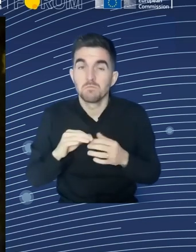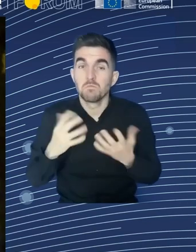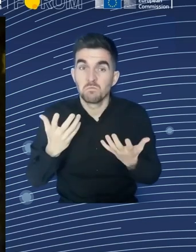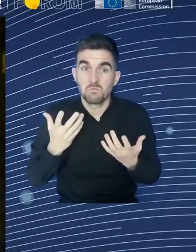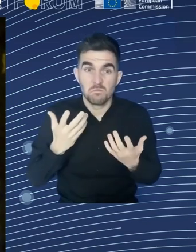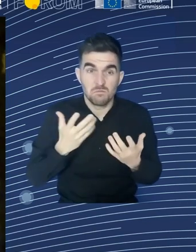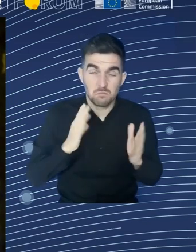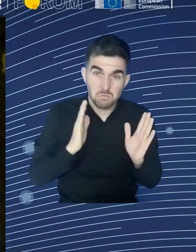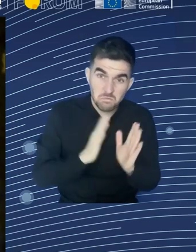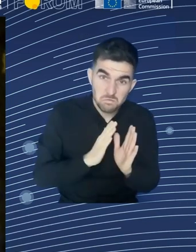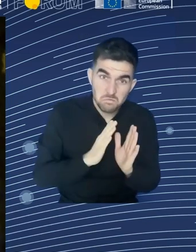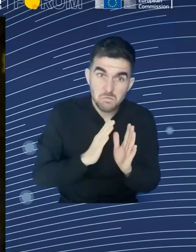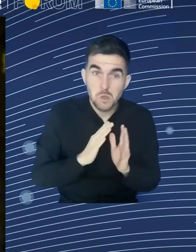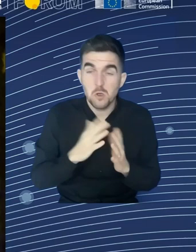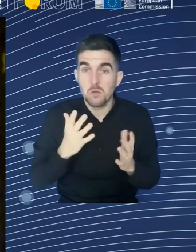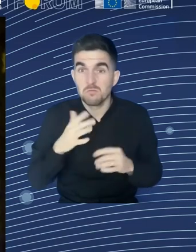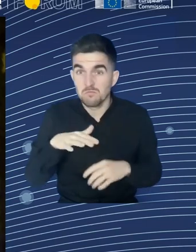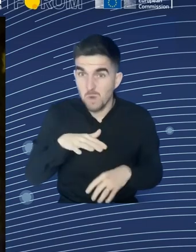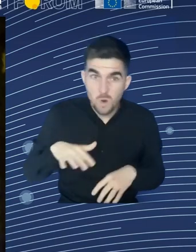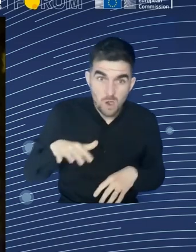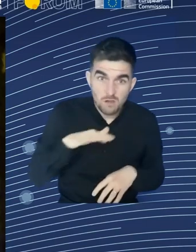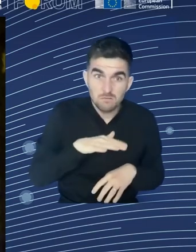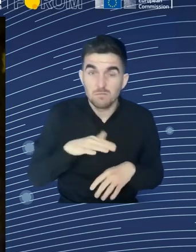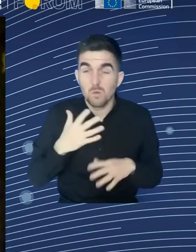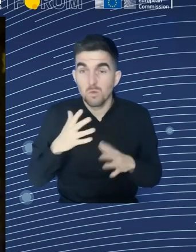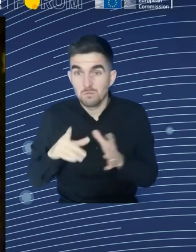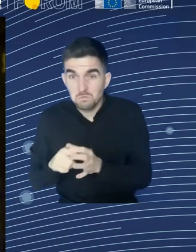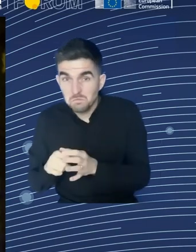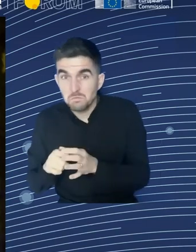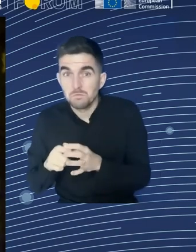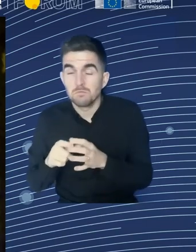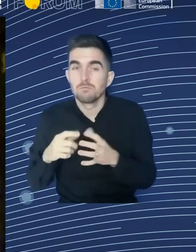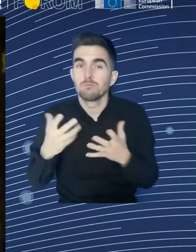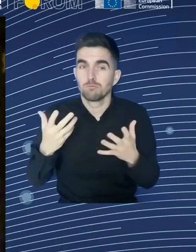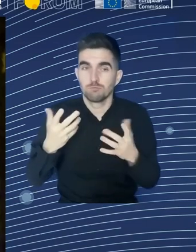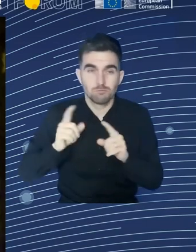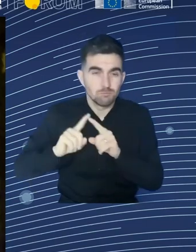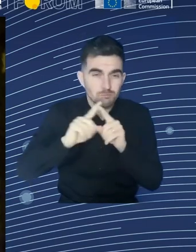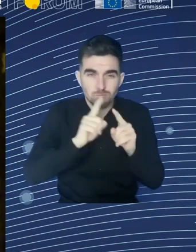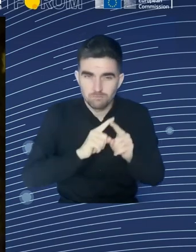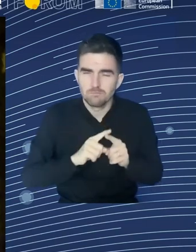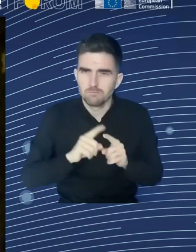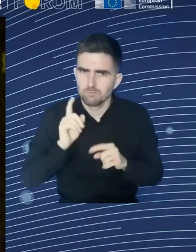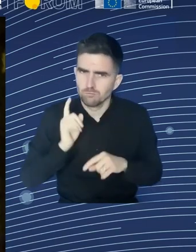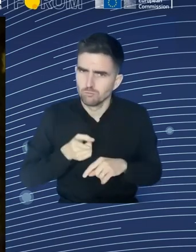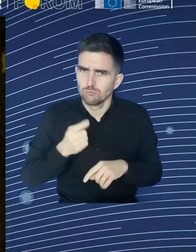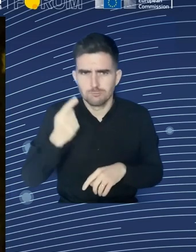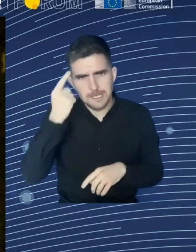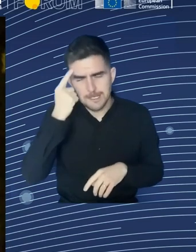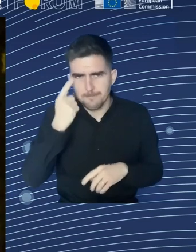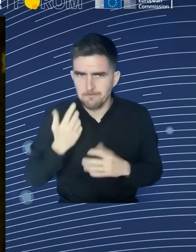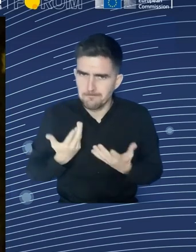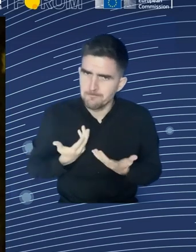so that they can be secured for proper financing in order to go through this transition.